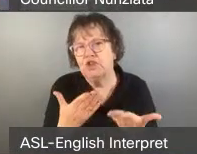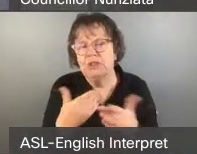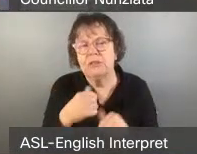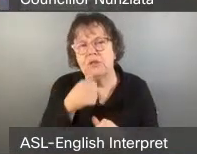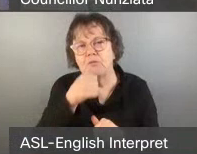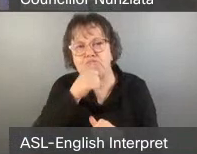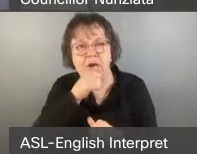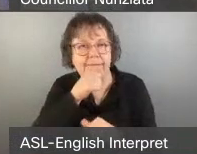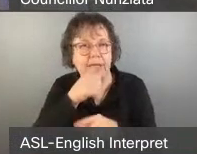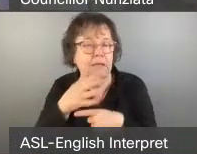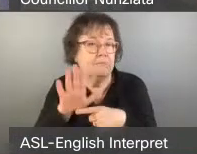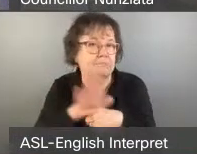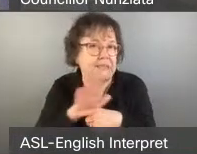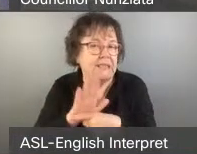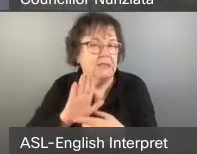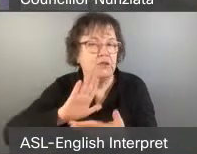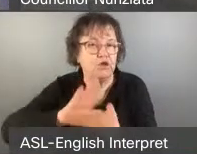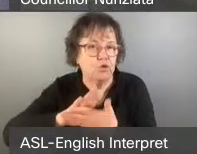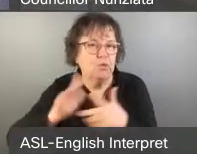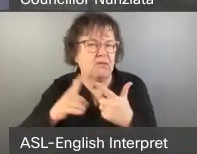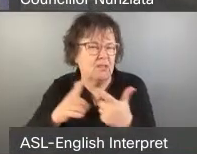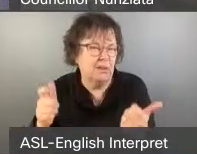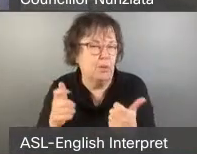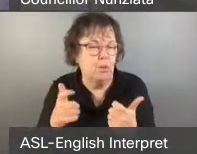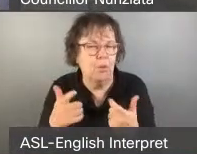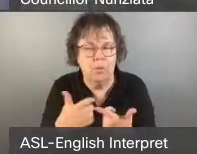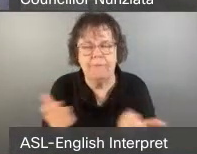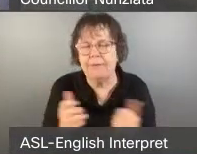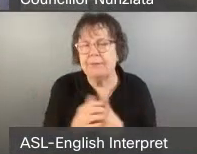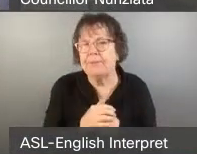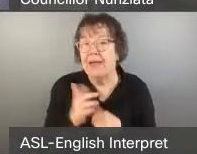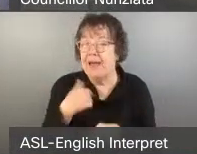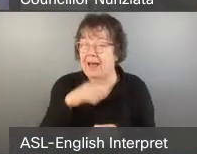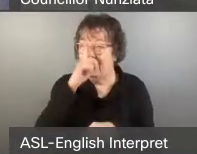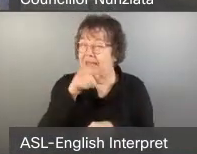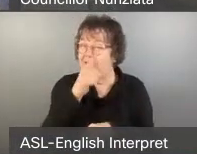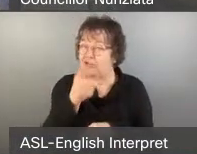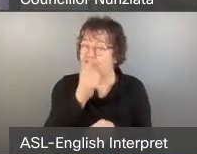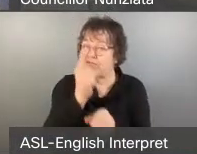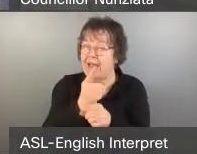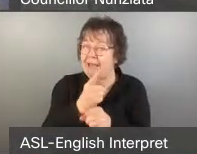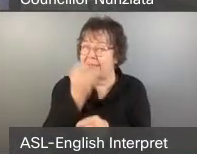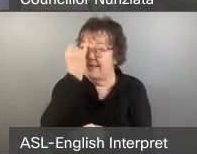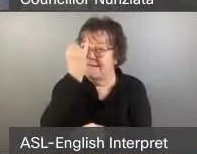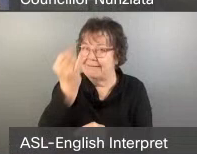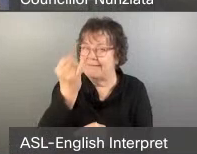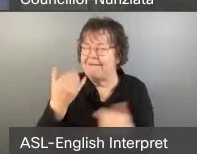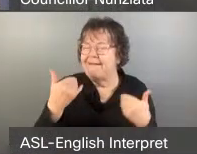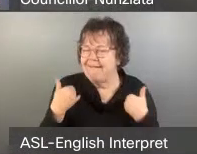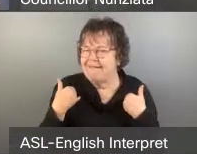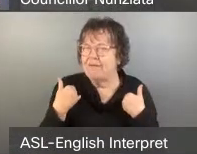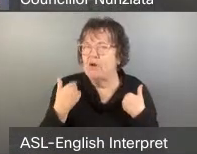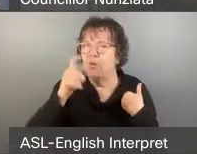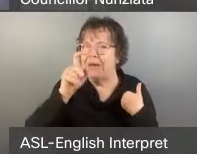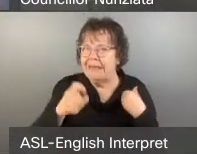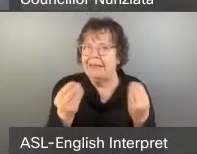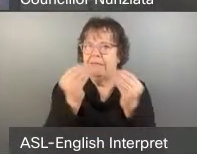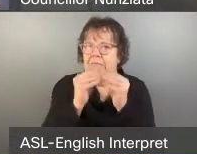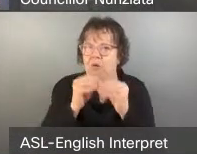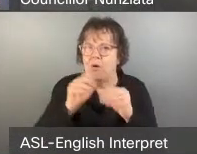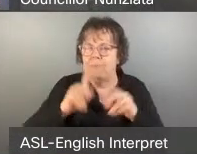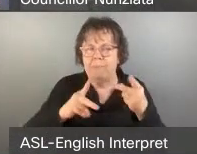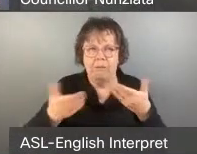some schools or whatever. So I think, I think you're right. You know, the idea is right there. just need more people to be on site and